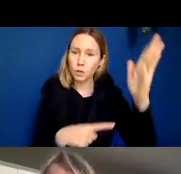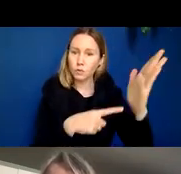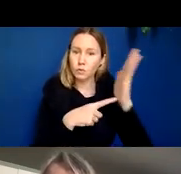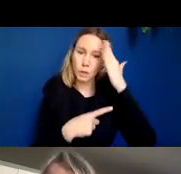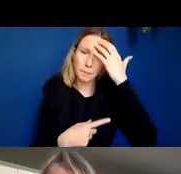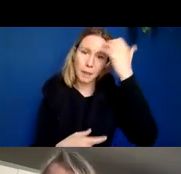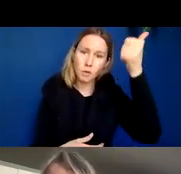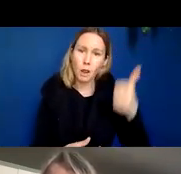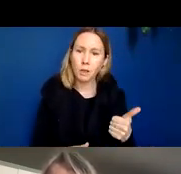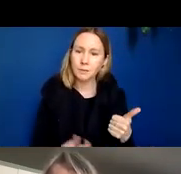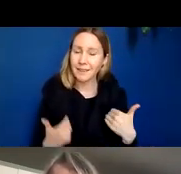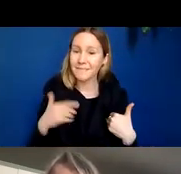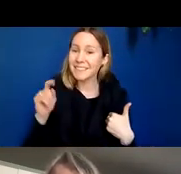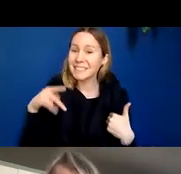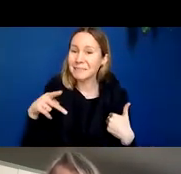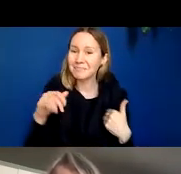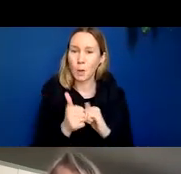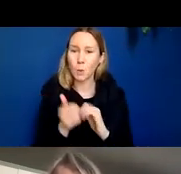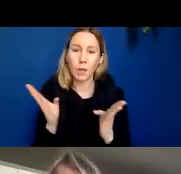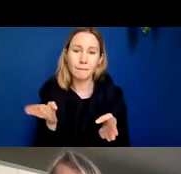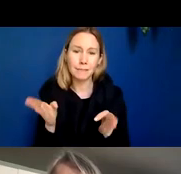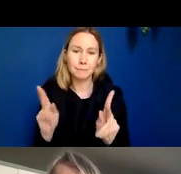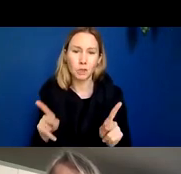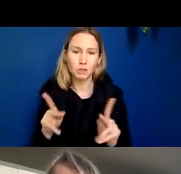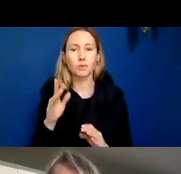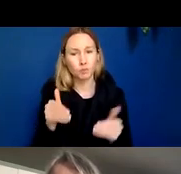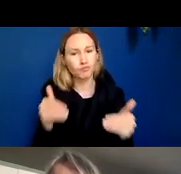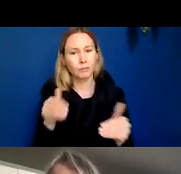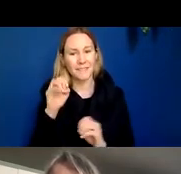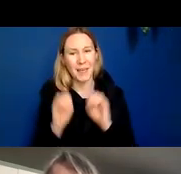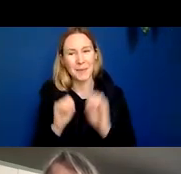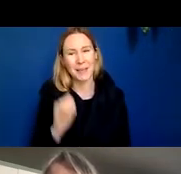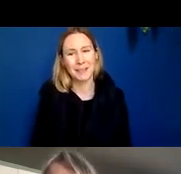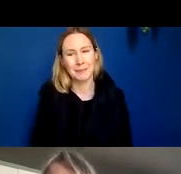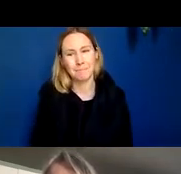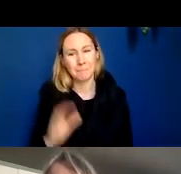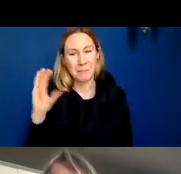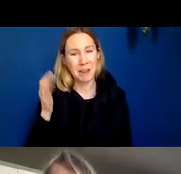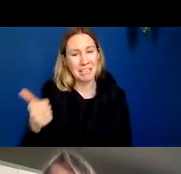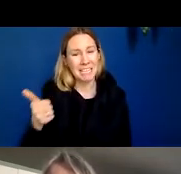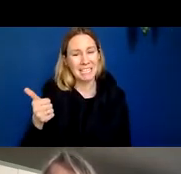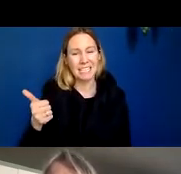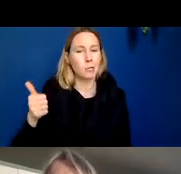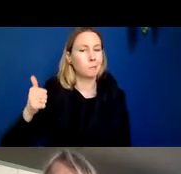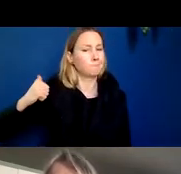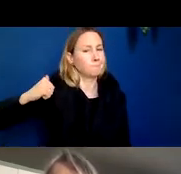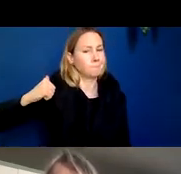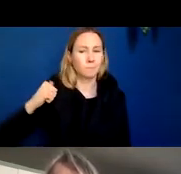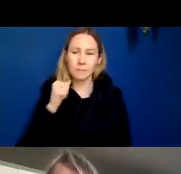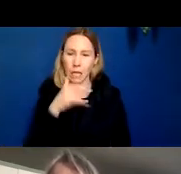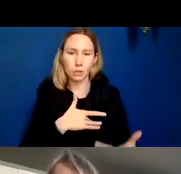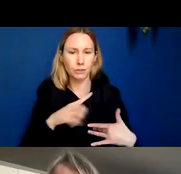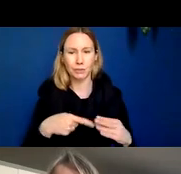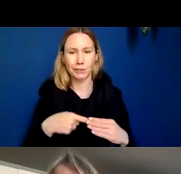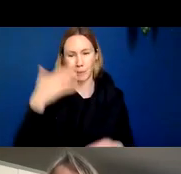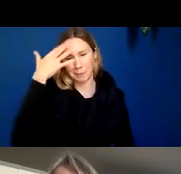loss and do you have tips for how to convince someone to be evaluated because apparently he's not doesn't really isn't too concerned about the